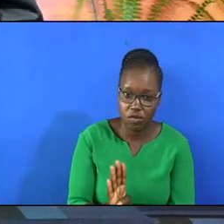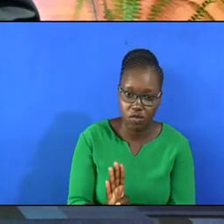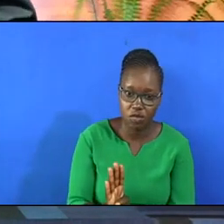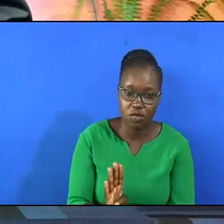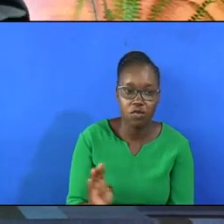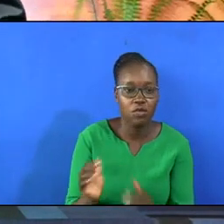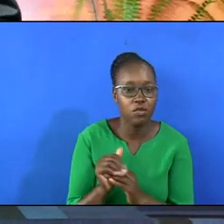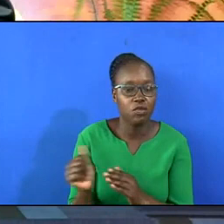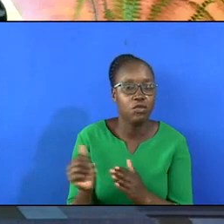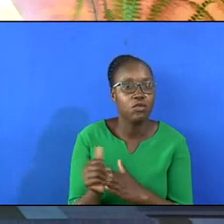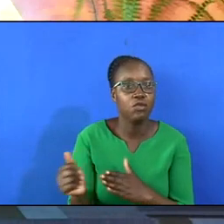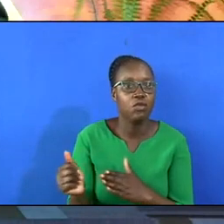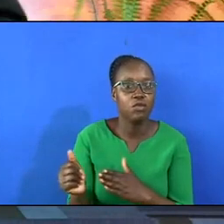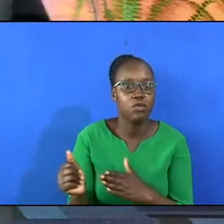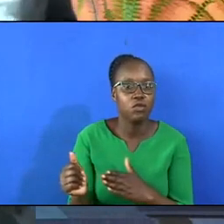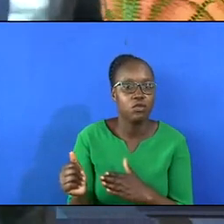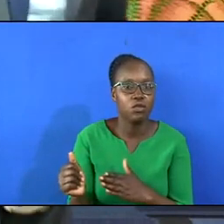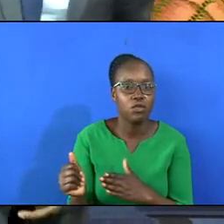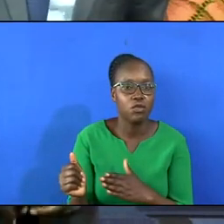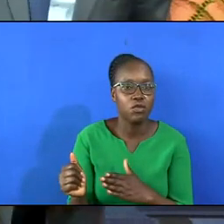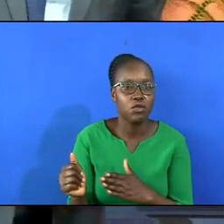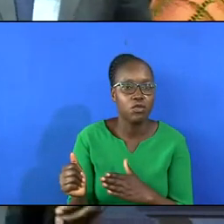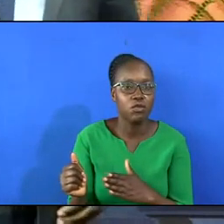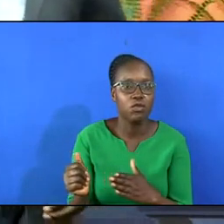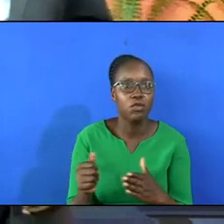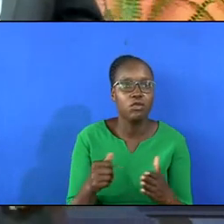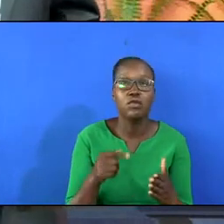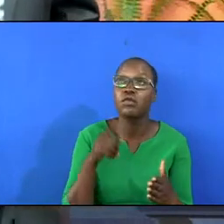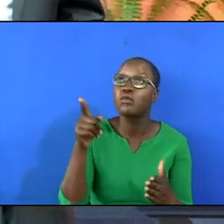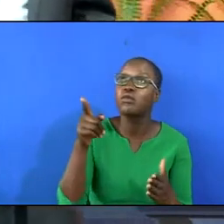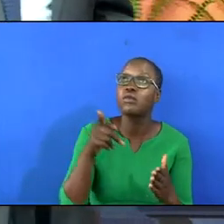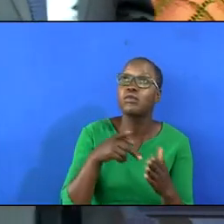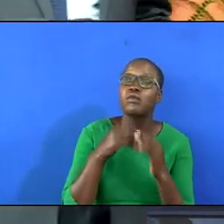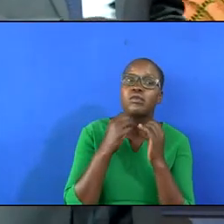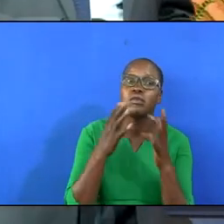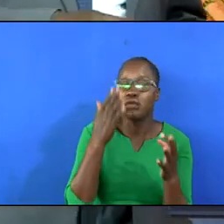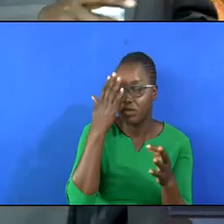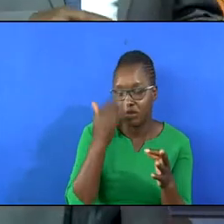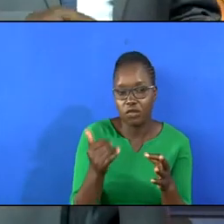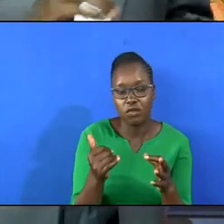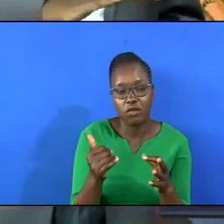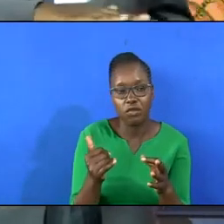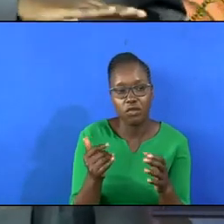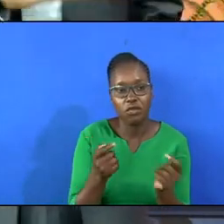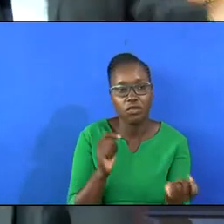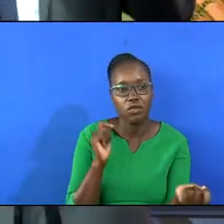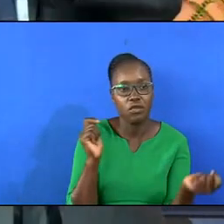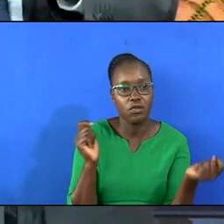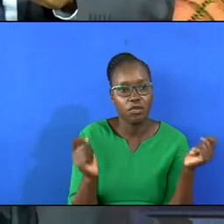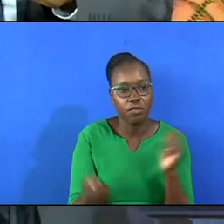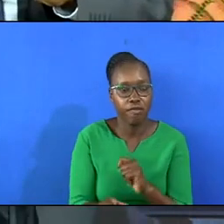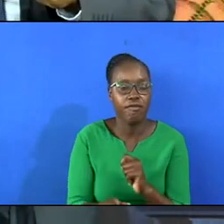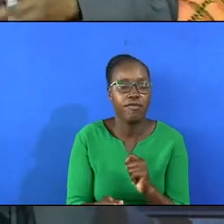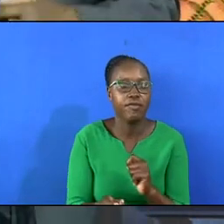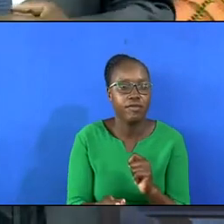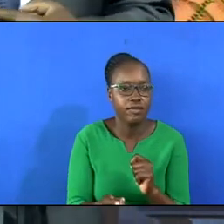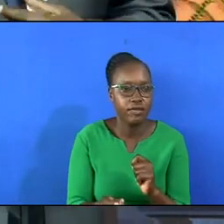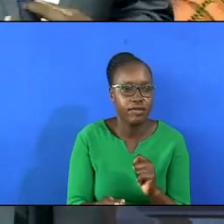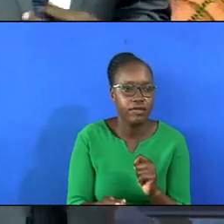dollars, it would cost him nothing because he can overturn Mount Kenya